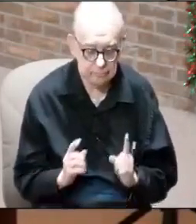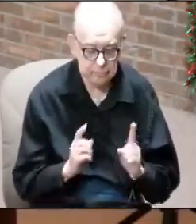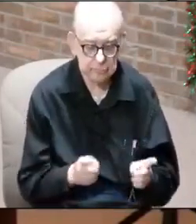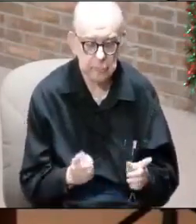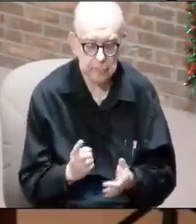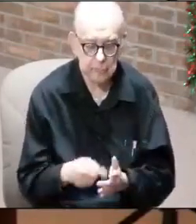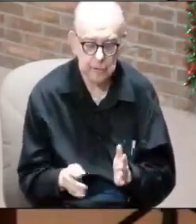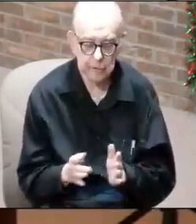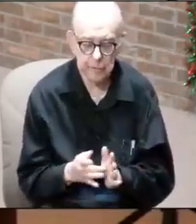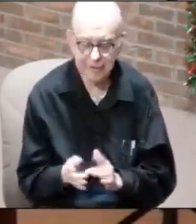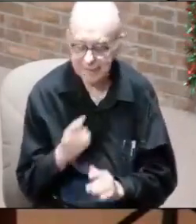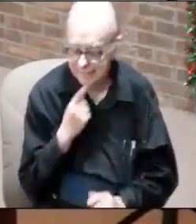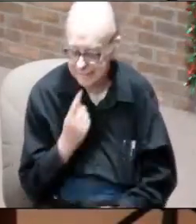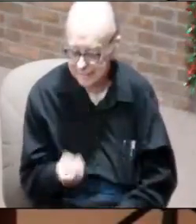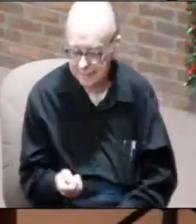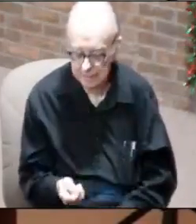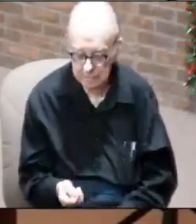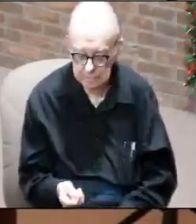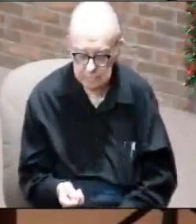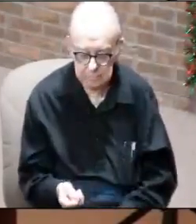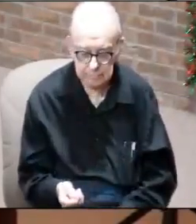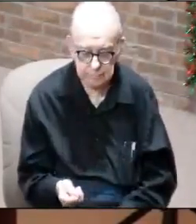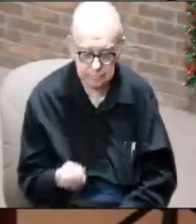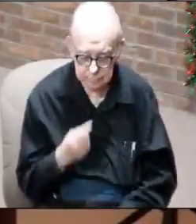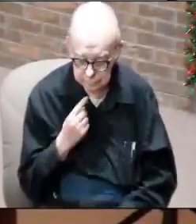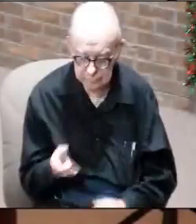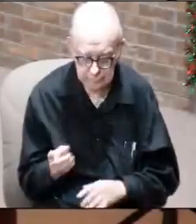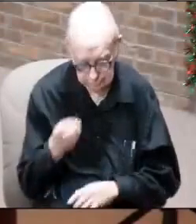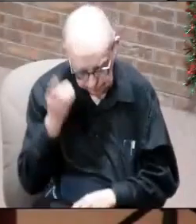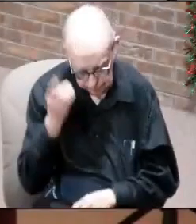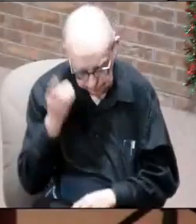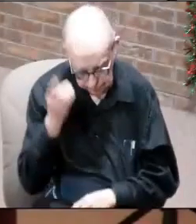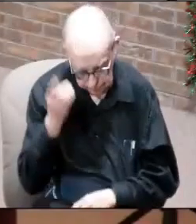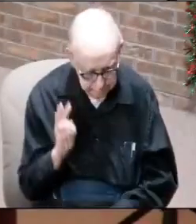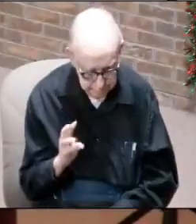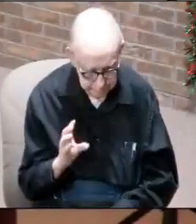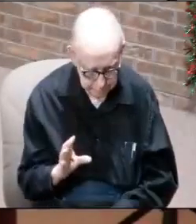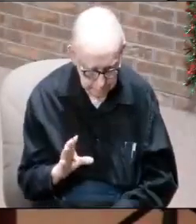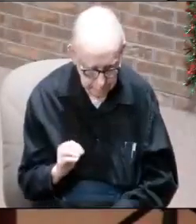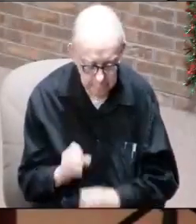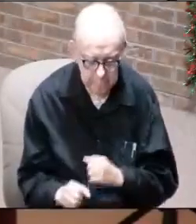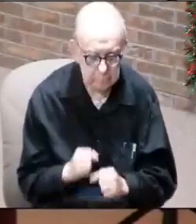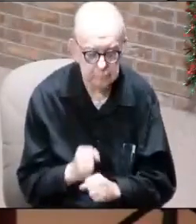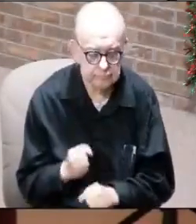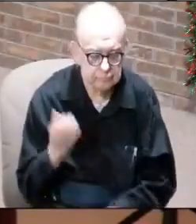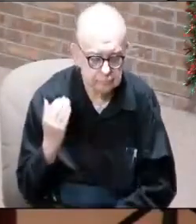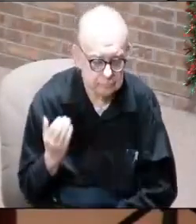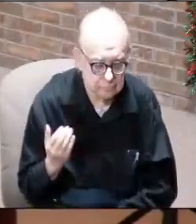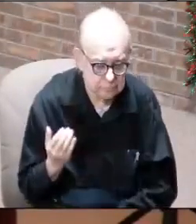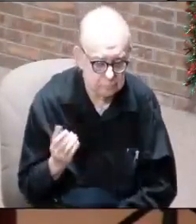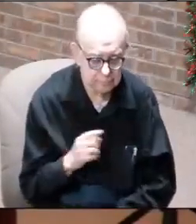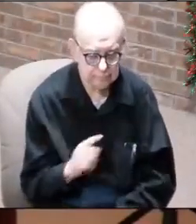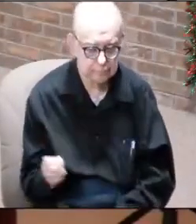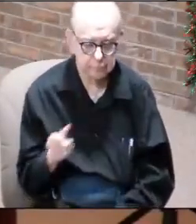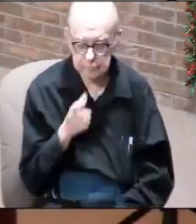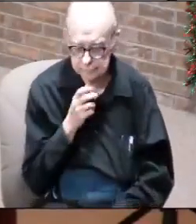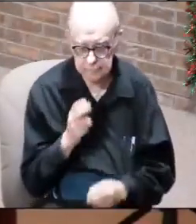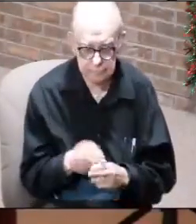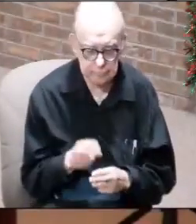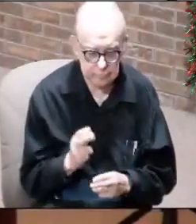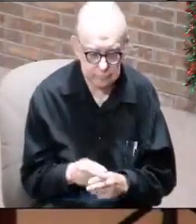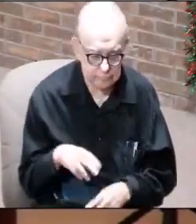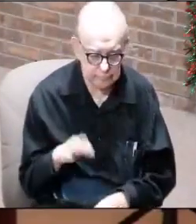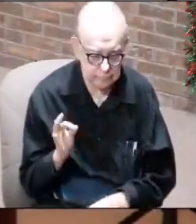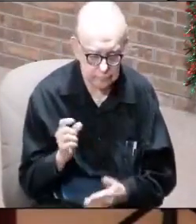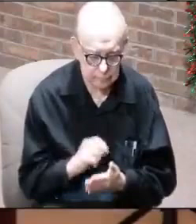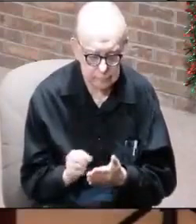with what he says. And this is what he said to Daniel 650 years before. Those whose name will